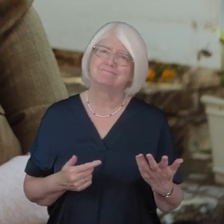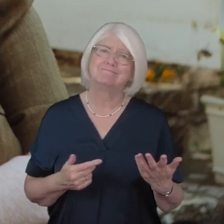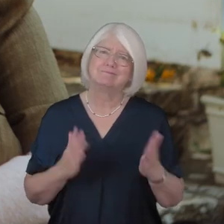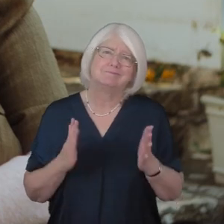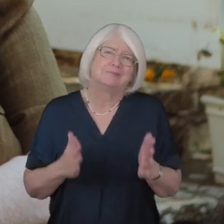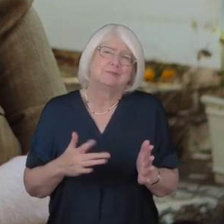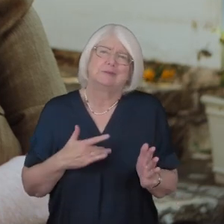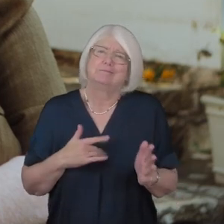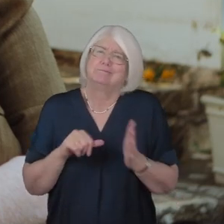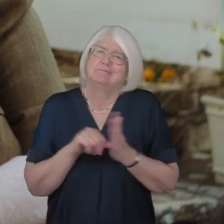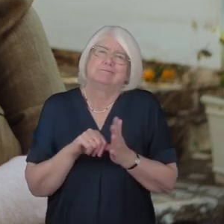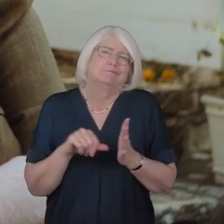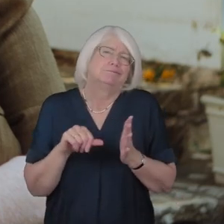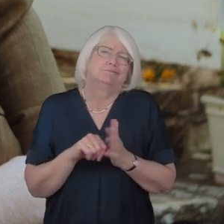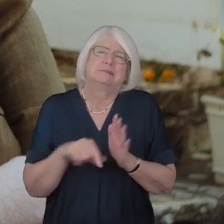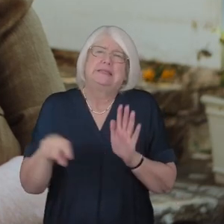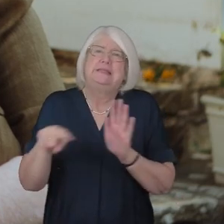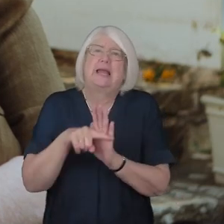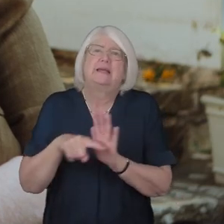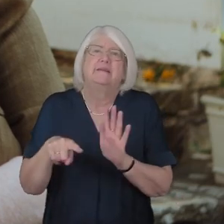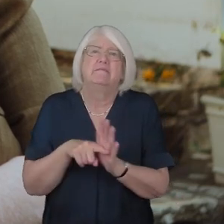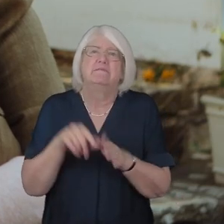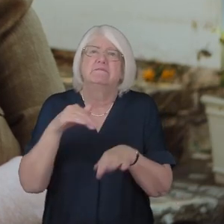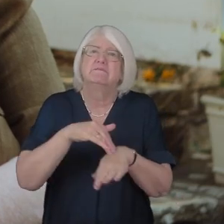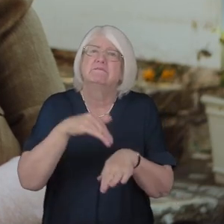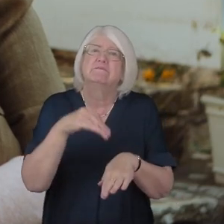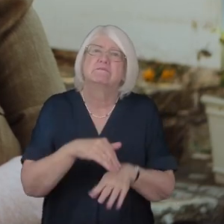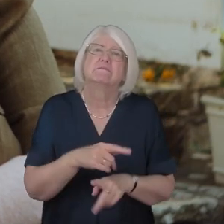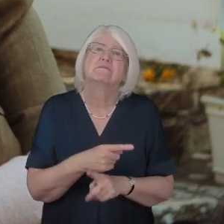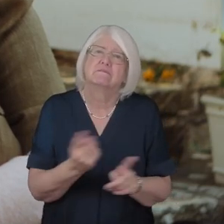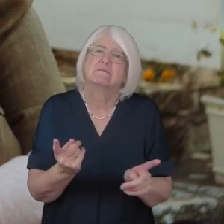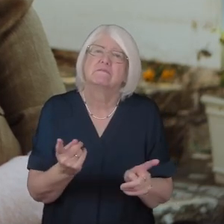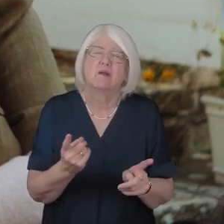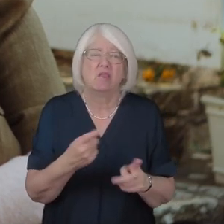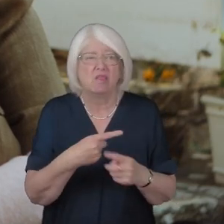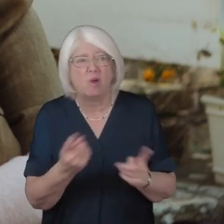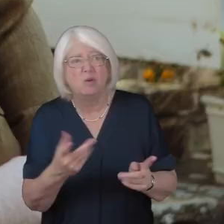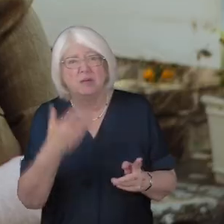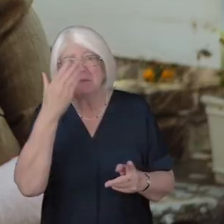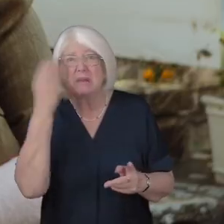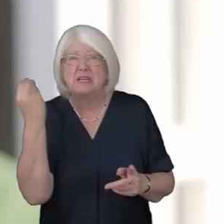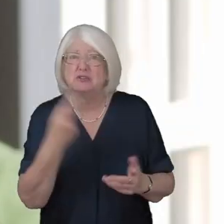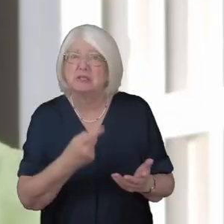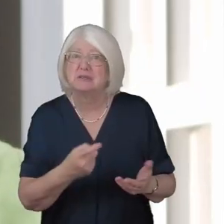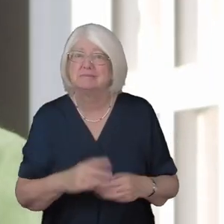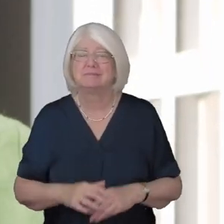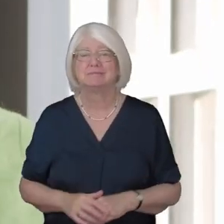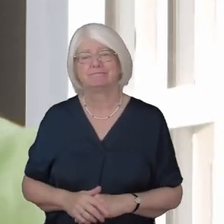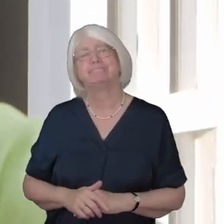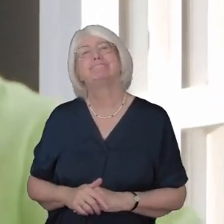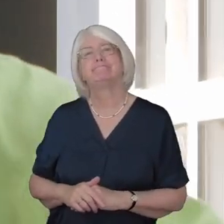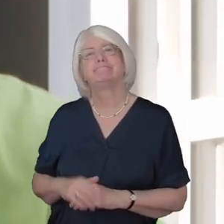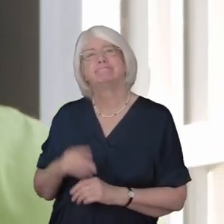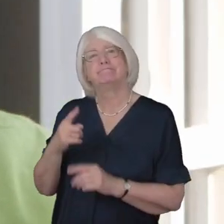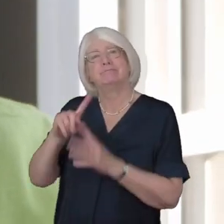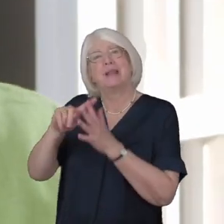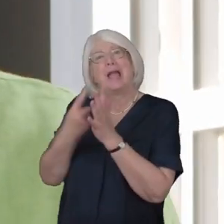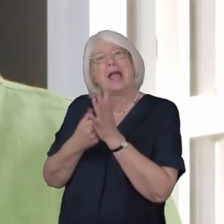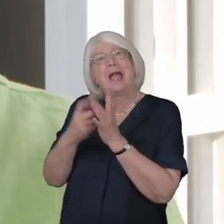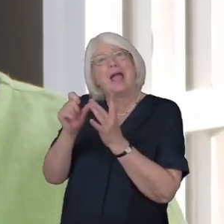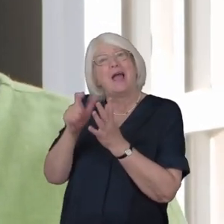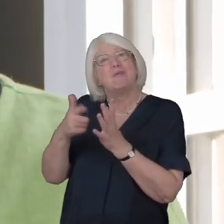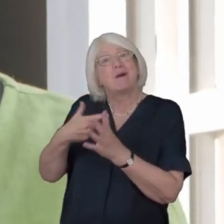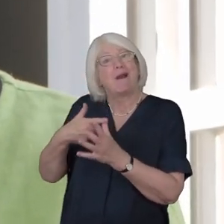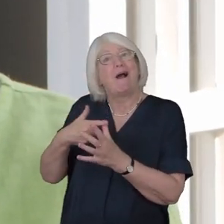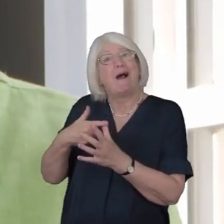so it must be having a very negative effect on those living with dementia before becoming a priest Erica